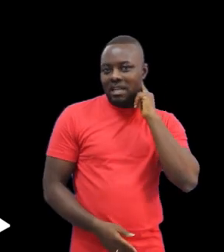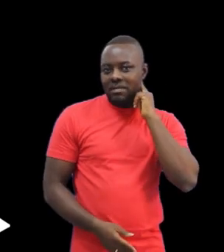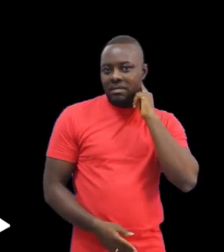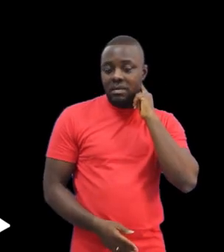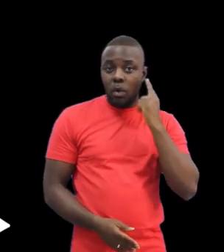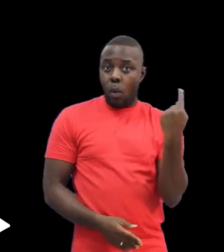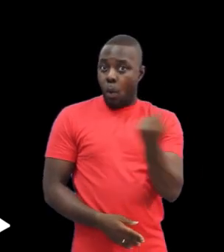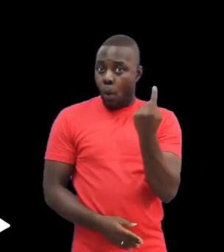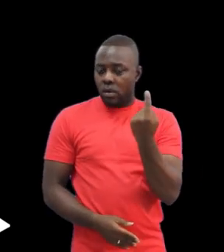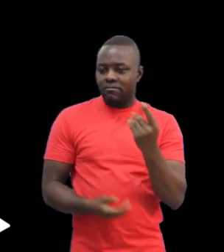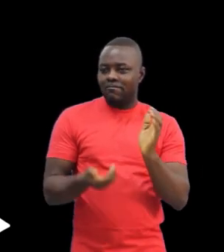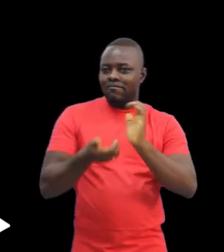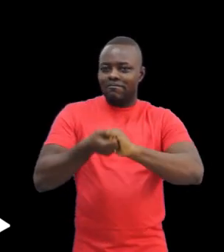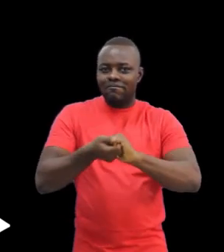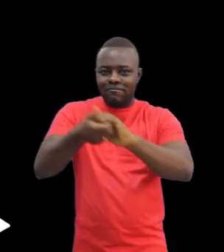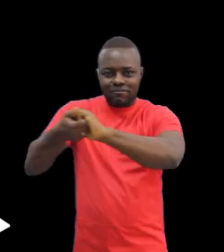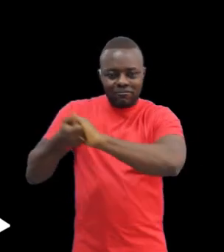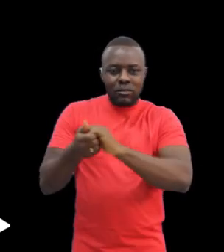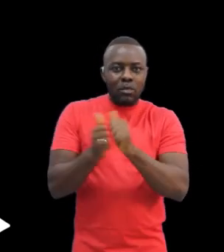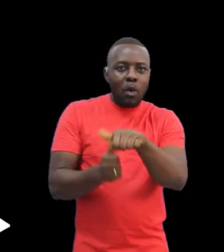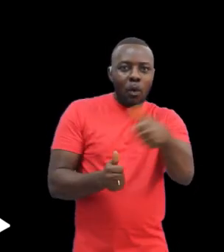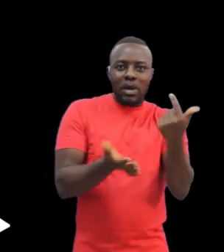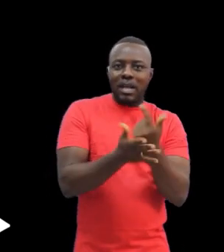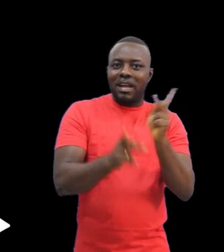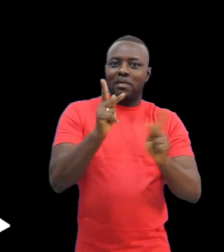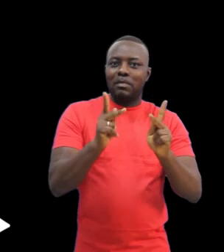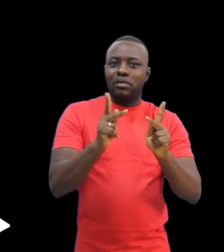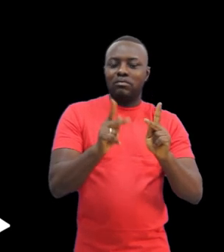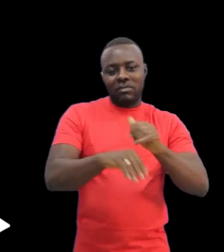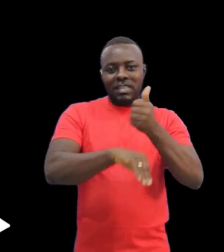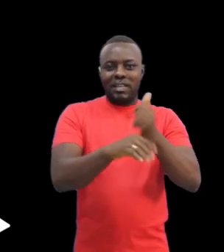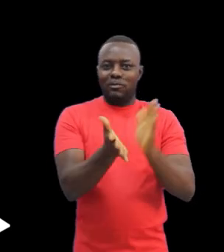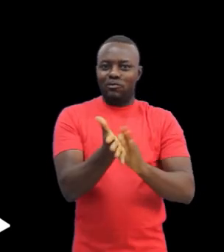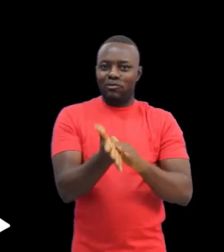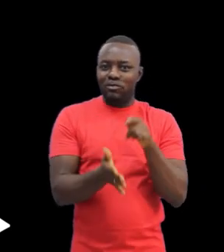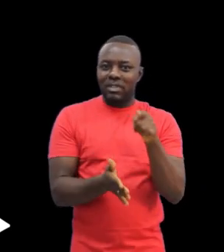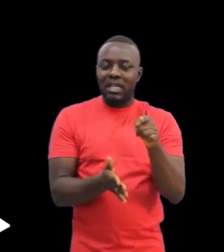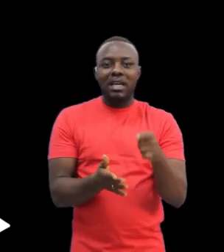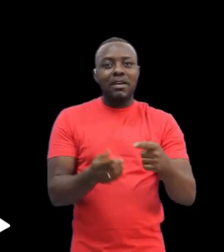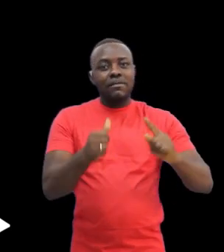from where he successfully partnered with deaf and hearing Ghanaians to launch Ghana Mission School for Deaf,